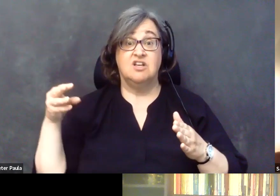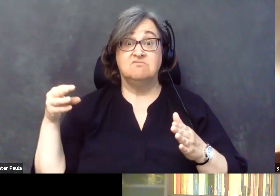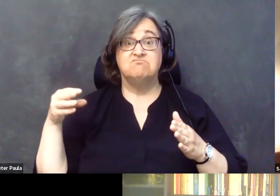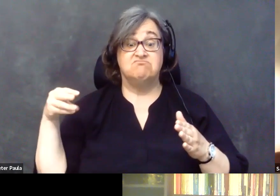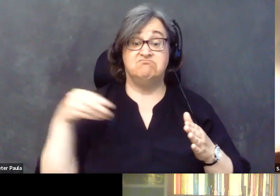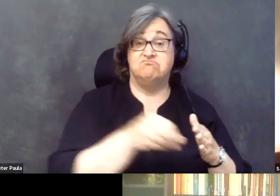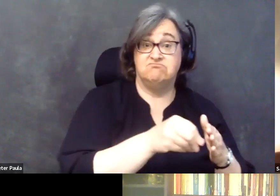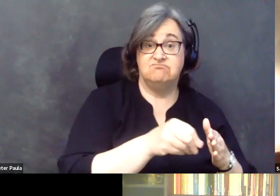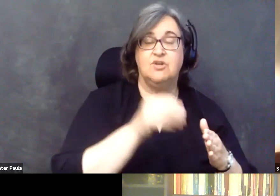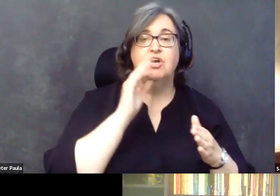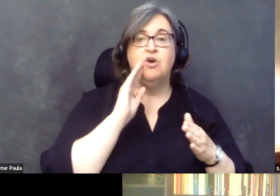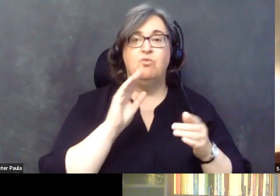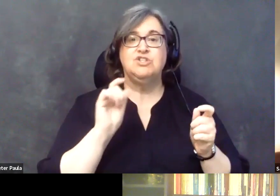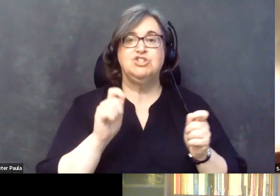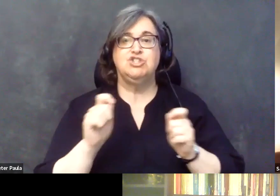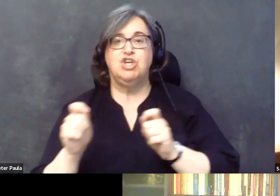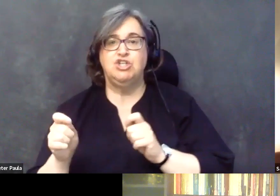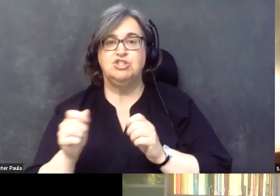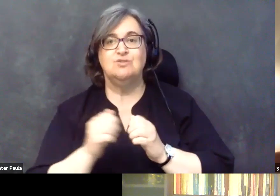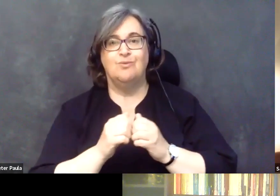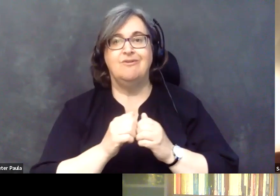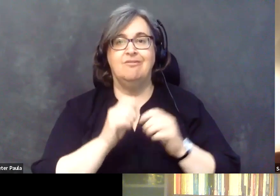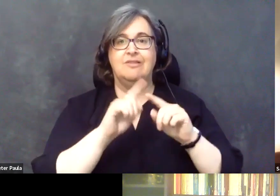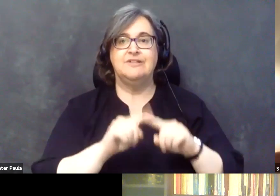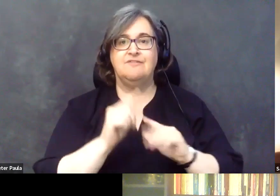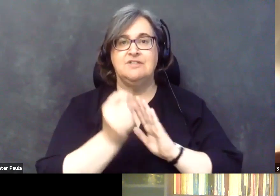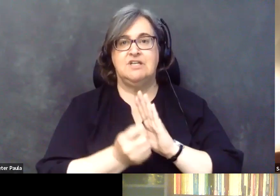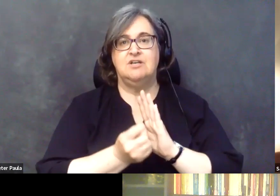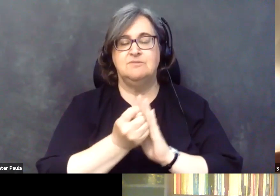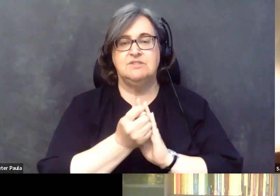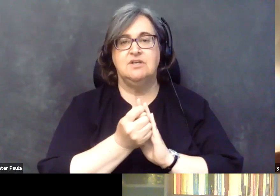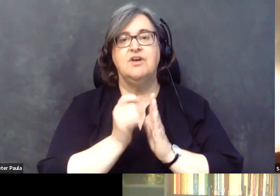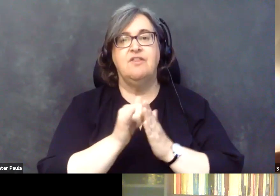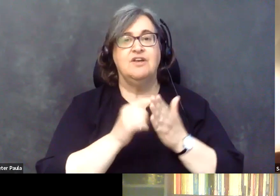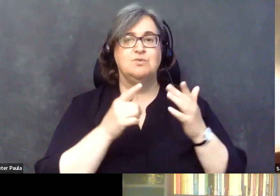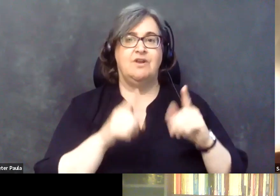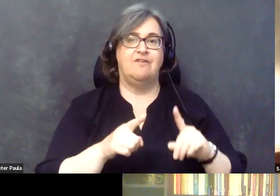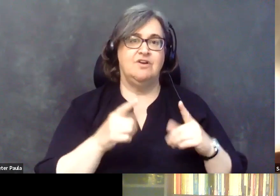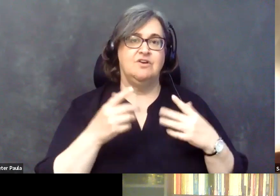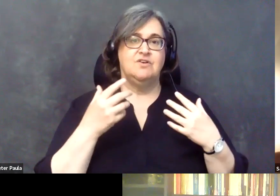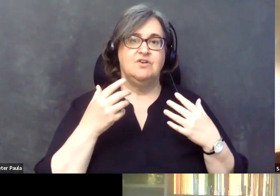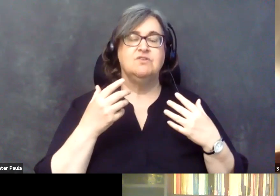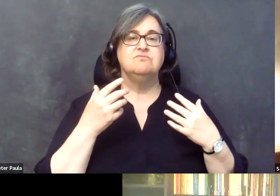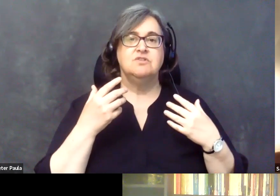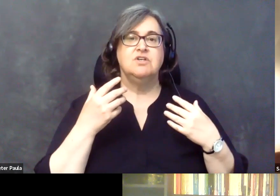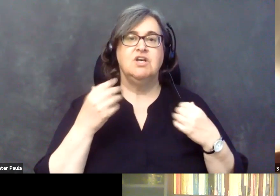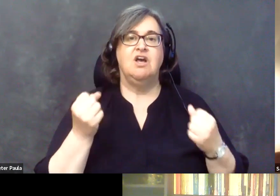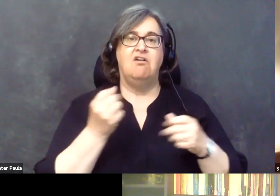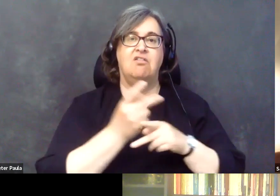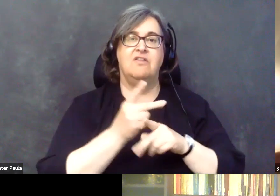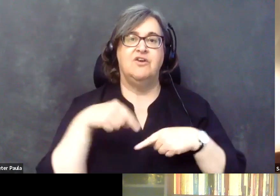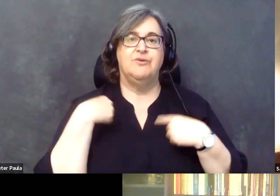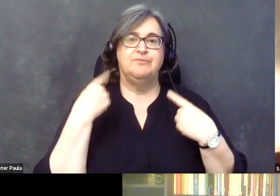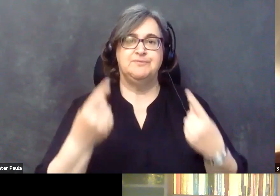to change with evolving times. And that's what's happened in health, you know, over the past few years.